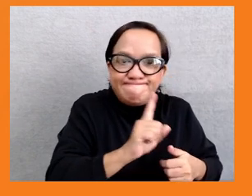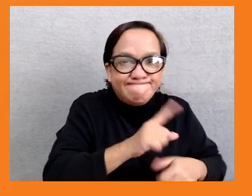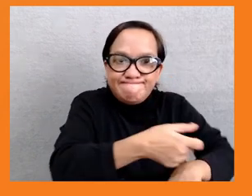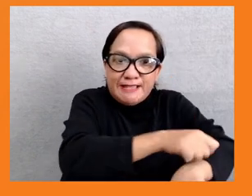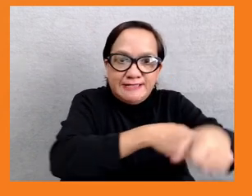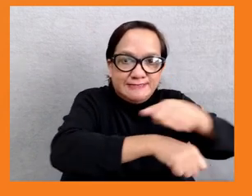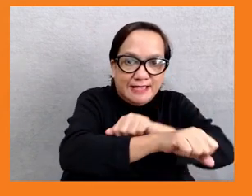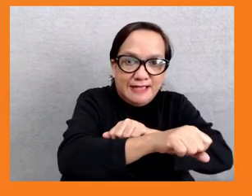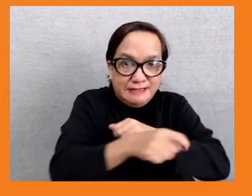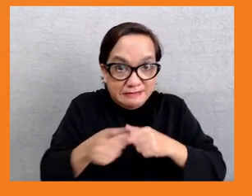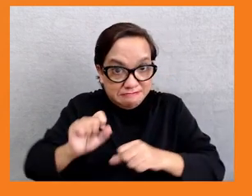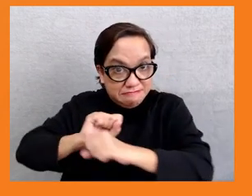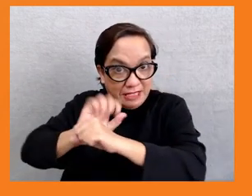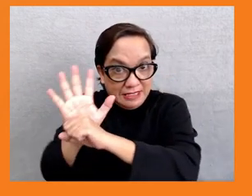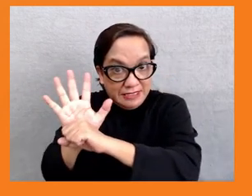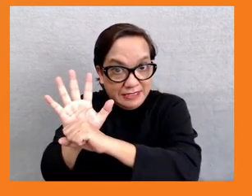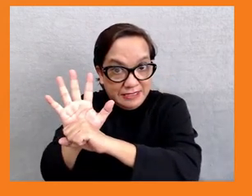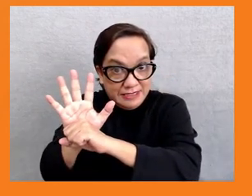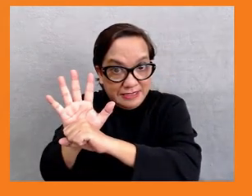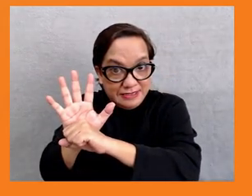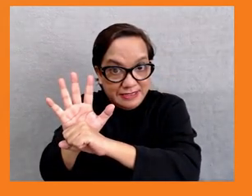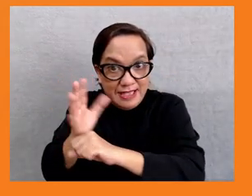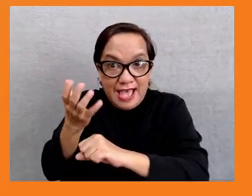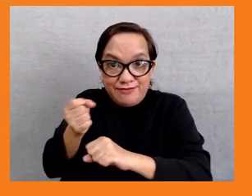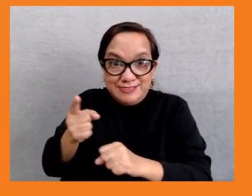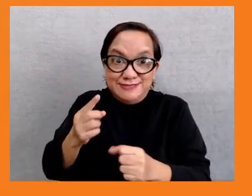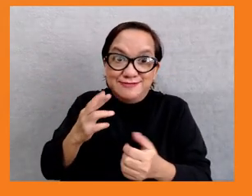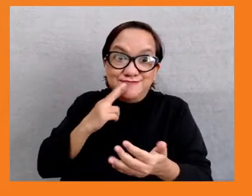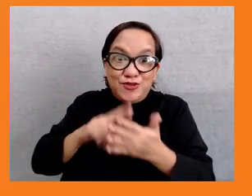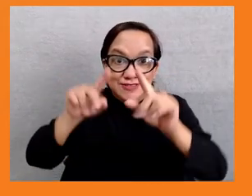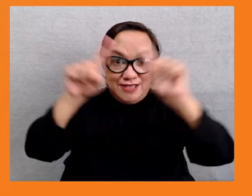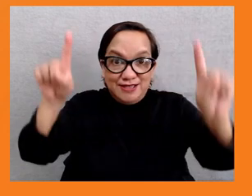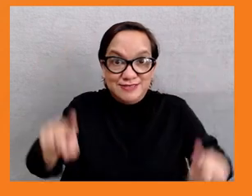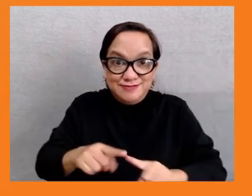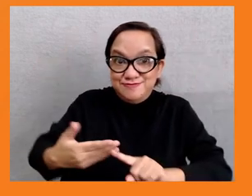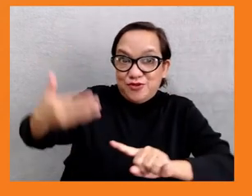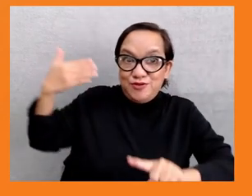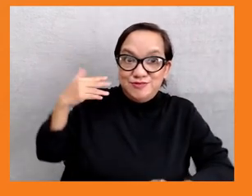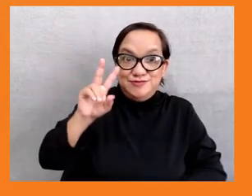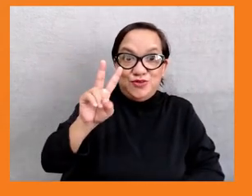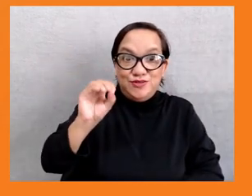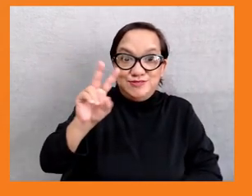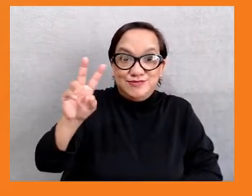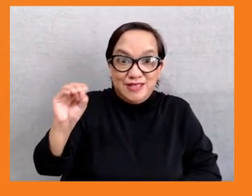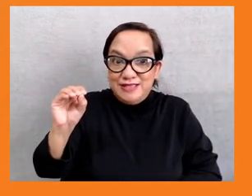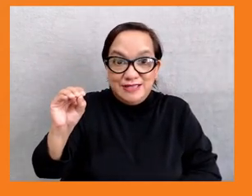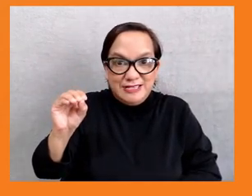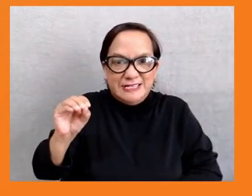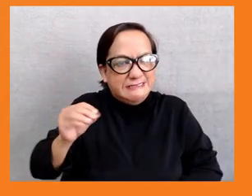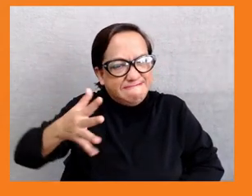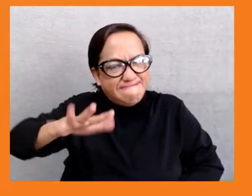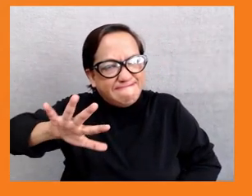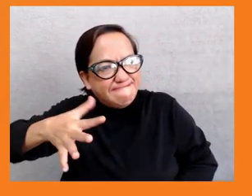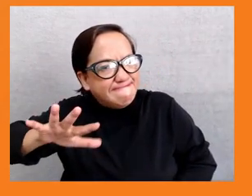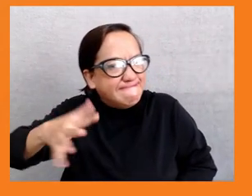report that we produced in 2020, and in that we found that Asia was somewhat less committed to reducing inequality than the global average and than other